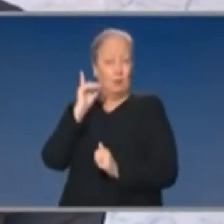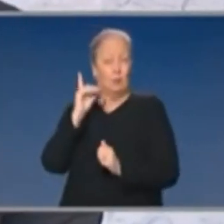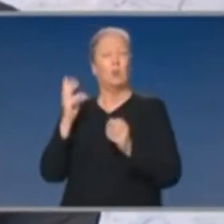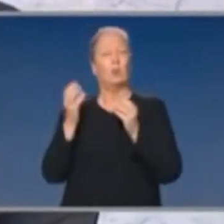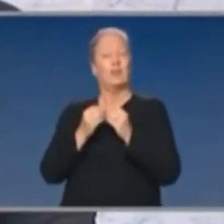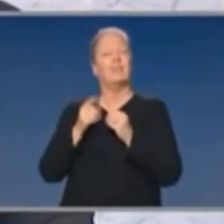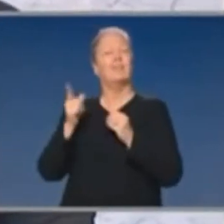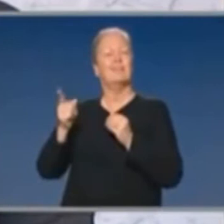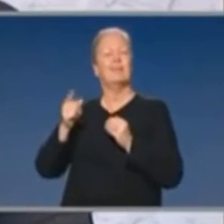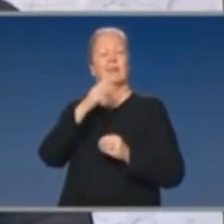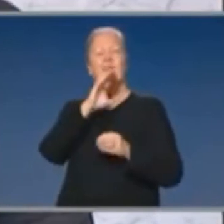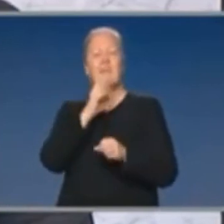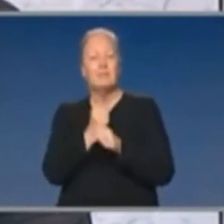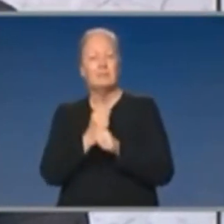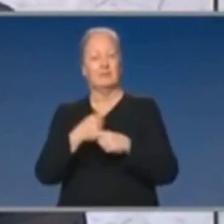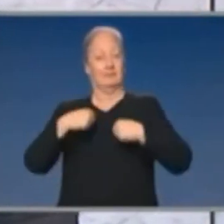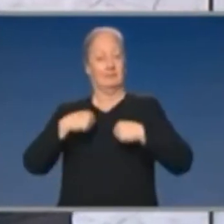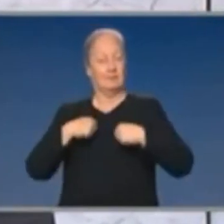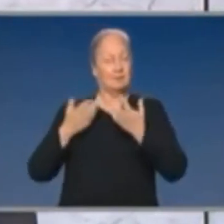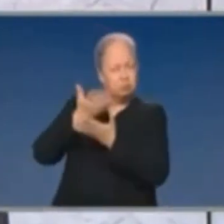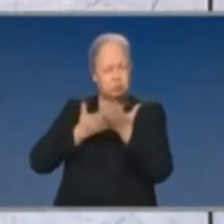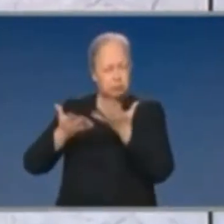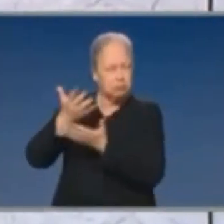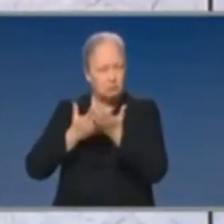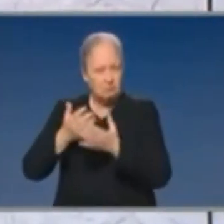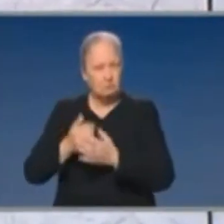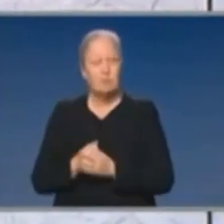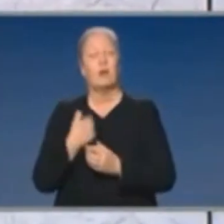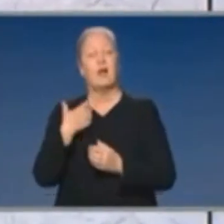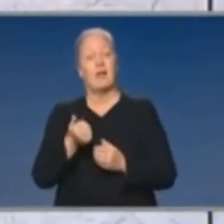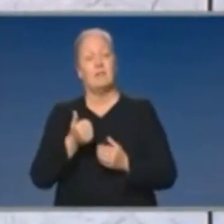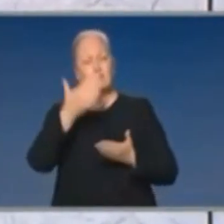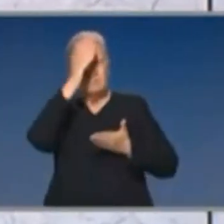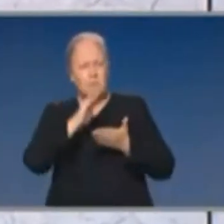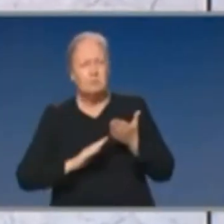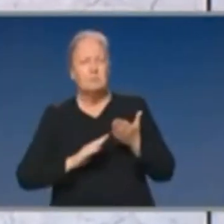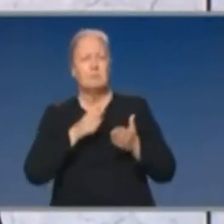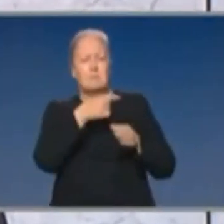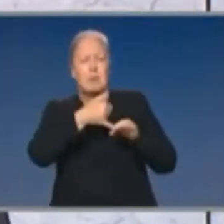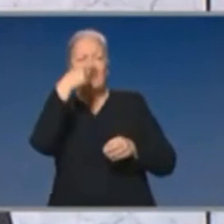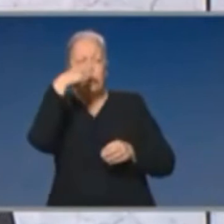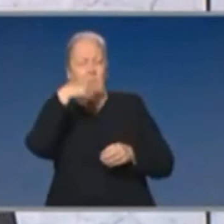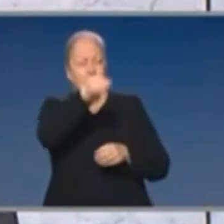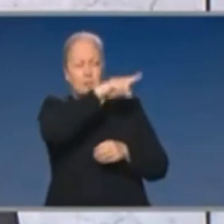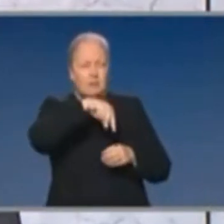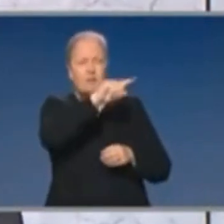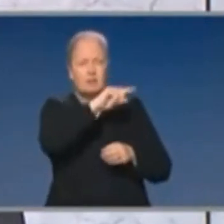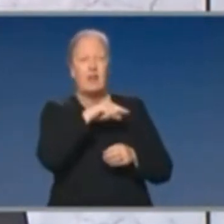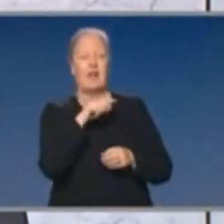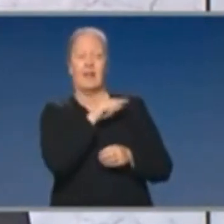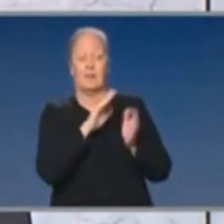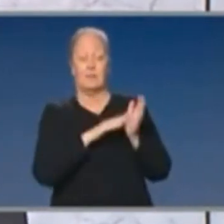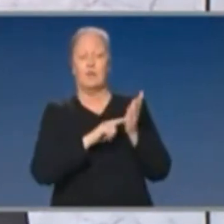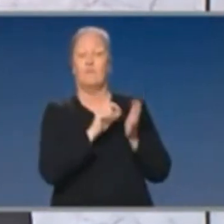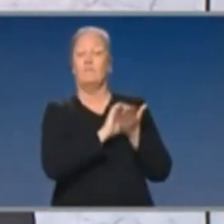here last Friday. And it follows recommendations by the medical expert panel, which I indicated is led by Professor